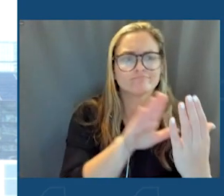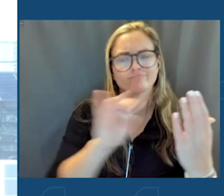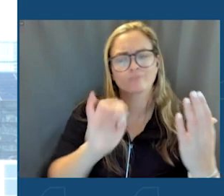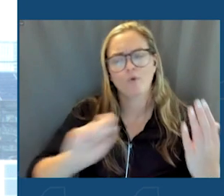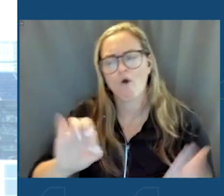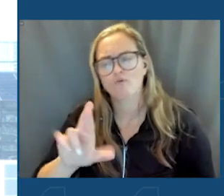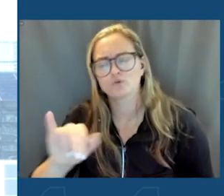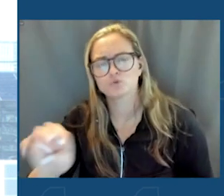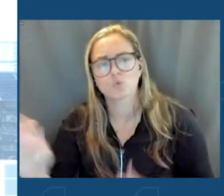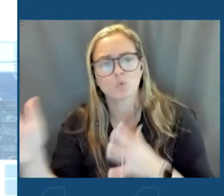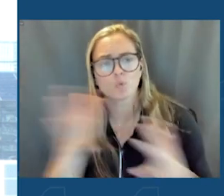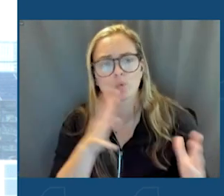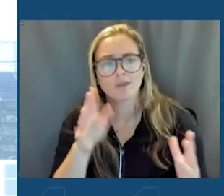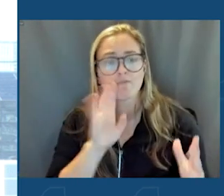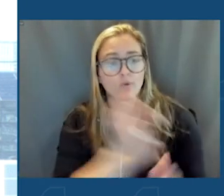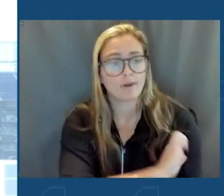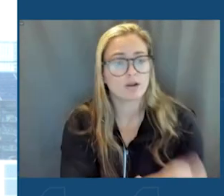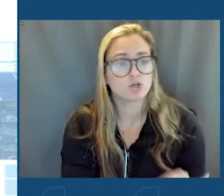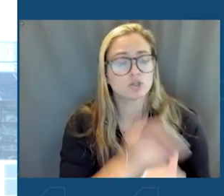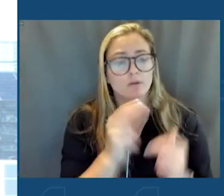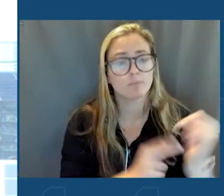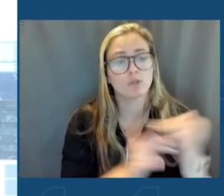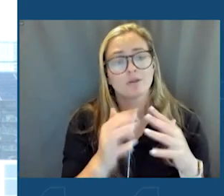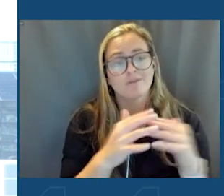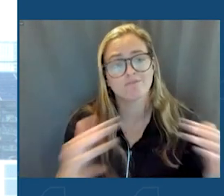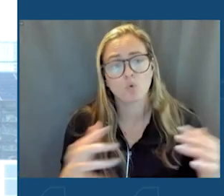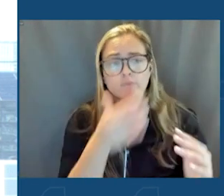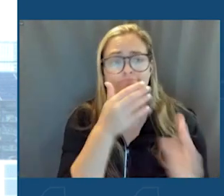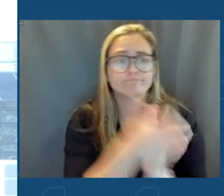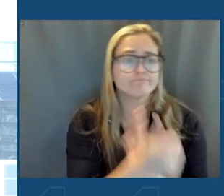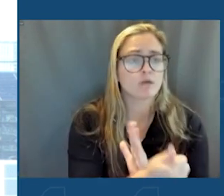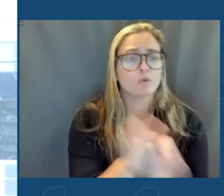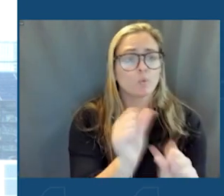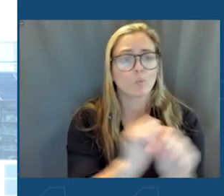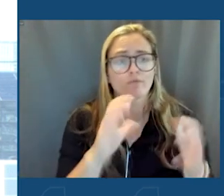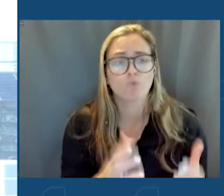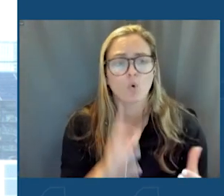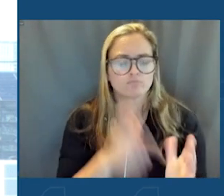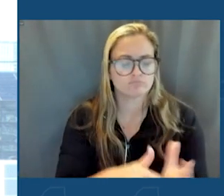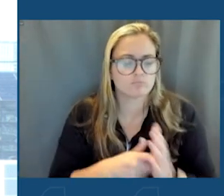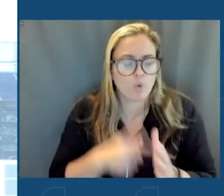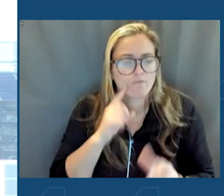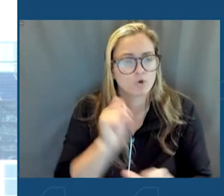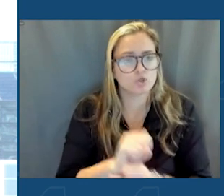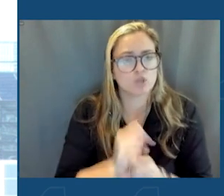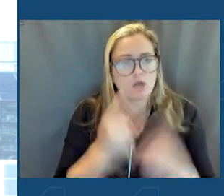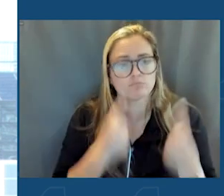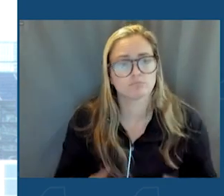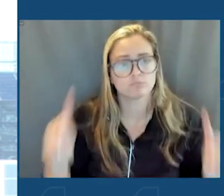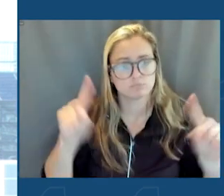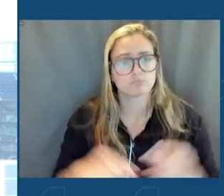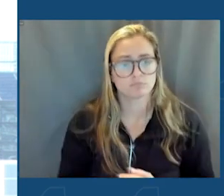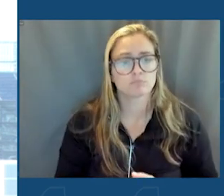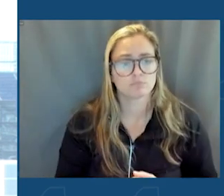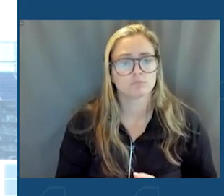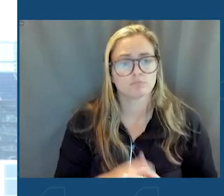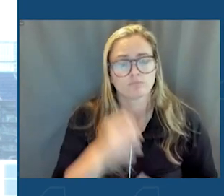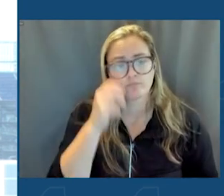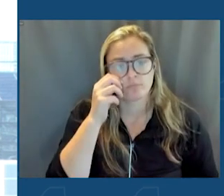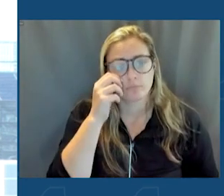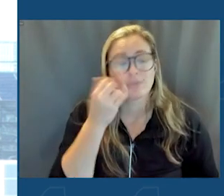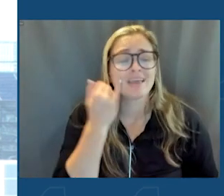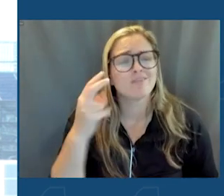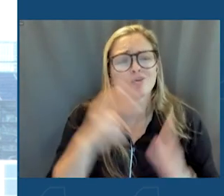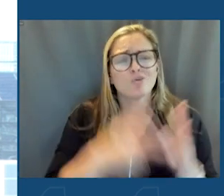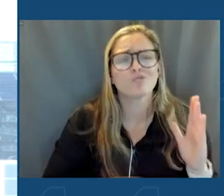and building the diverse and talented workforce necessary to get these jobs done. If you read the